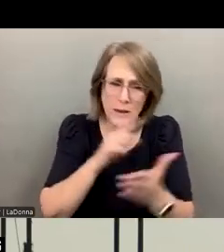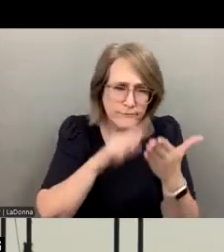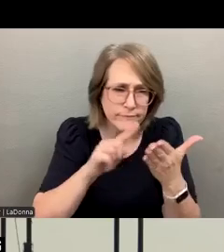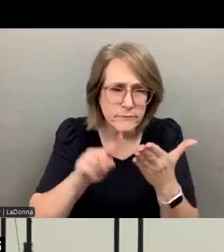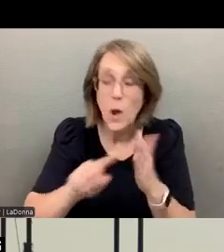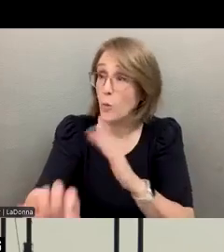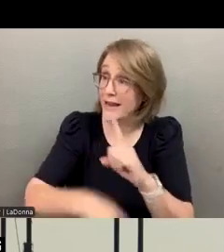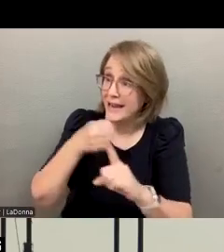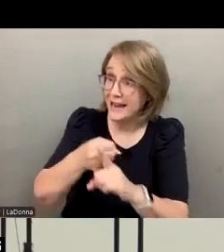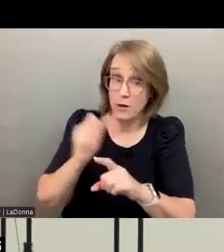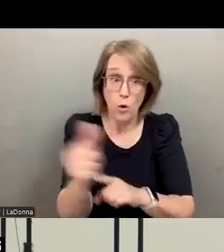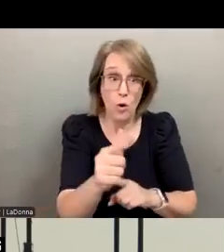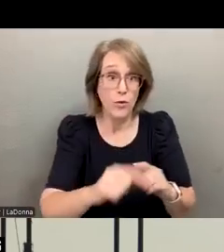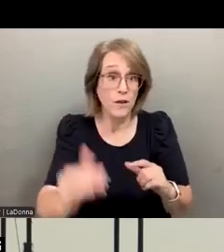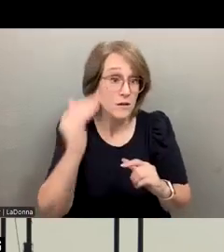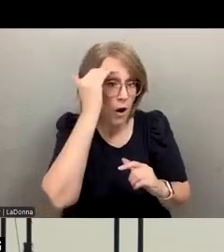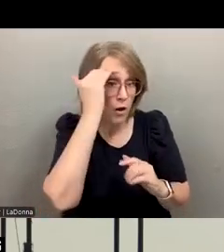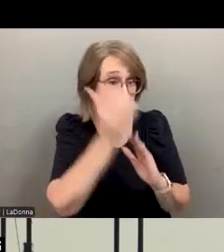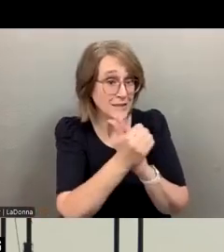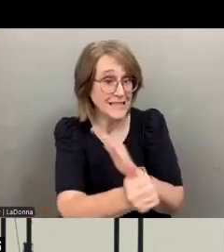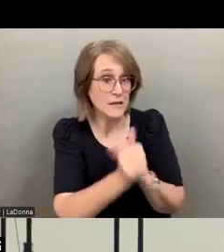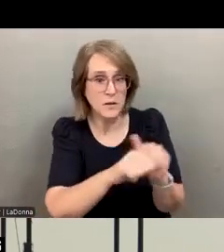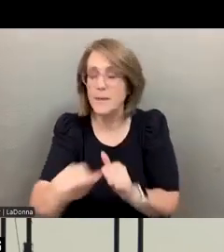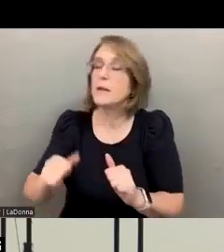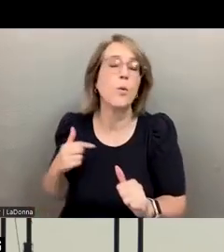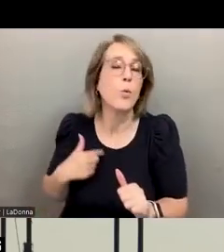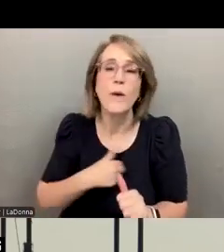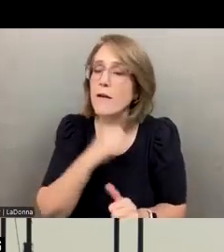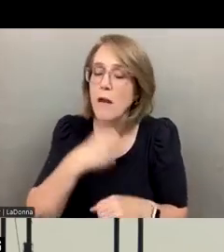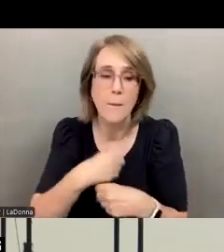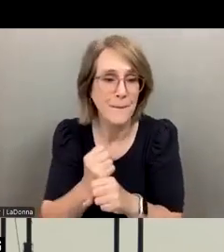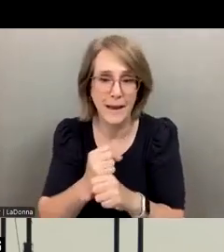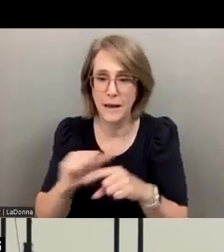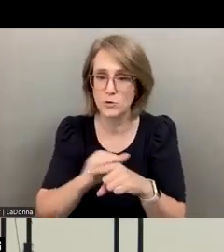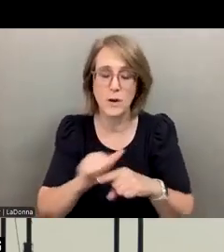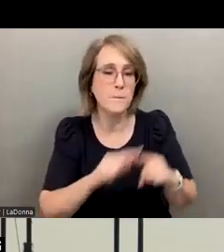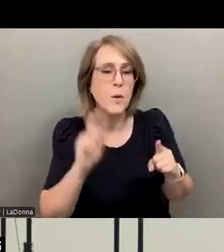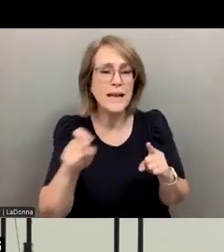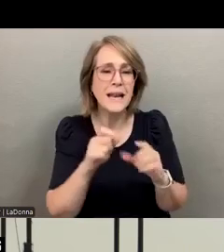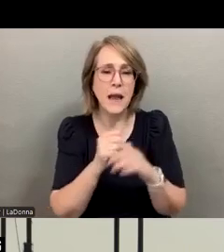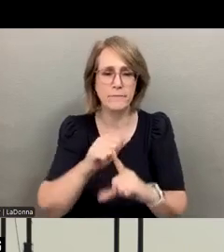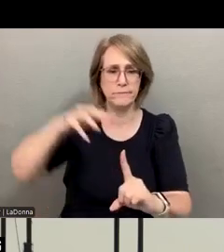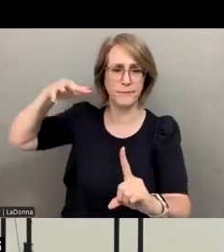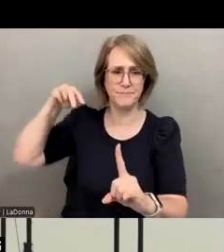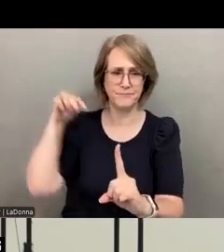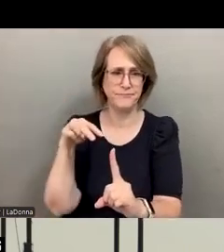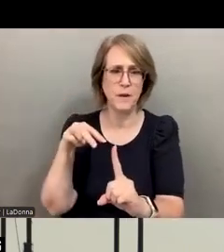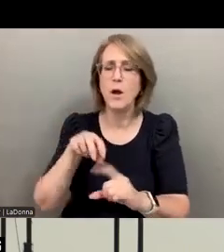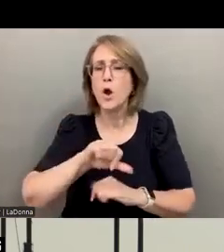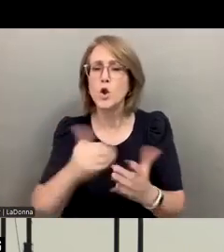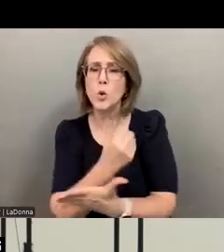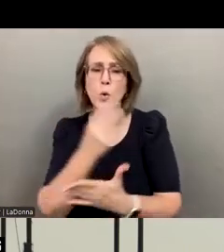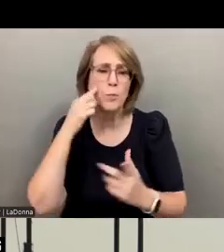we're hitting all the knowledge, skills, and abilities. We're not creating the training, but we're saying, hey, we need an overview. We need another perspective, a new